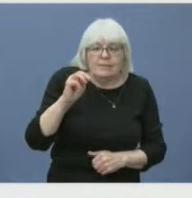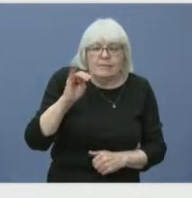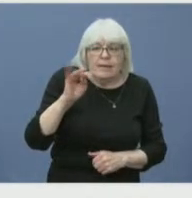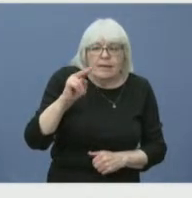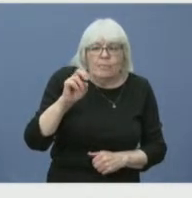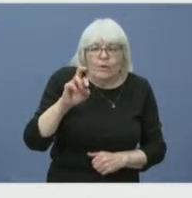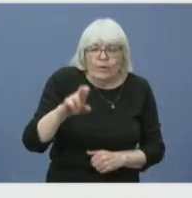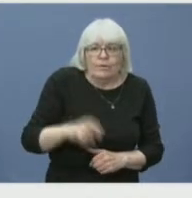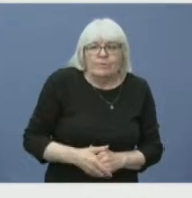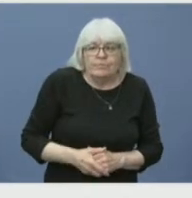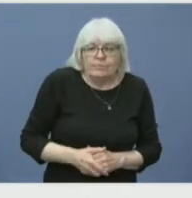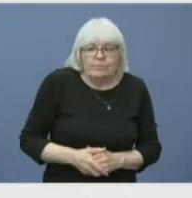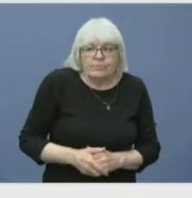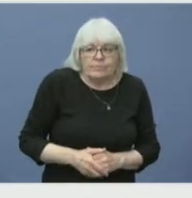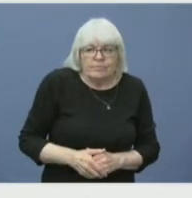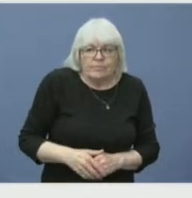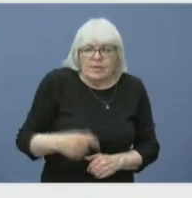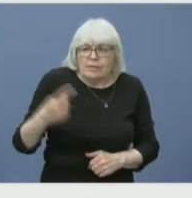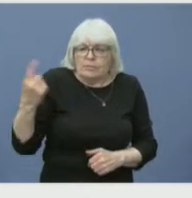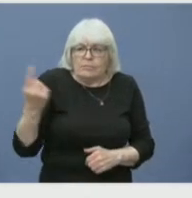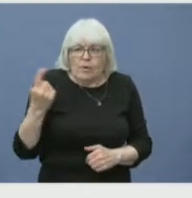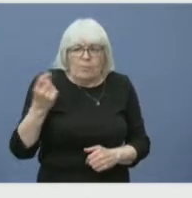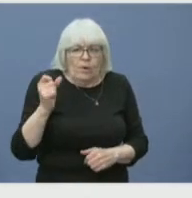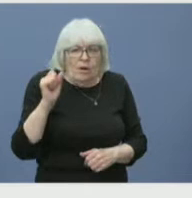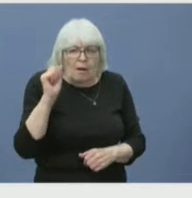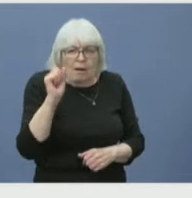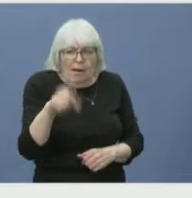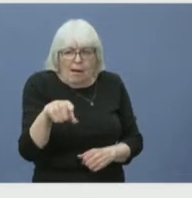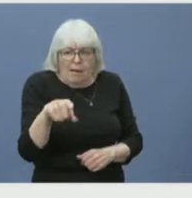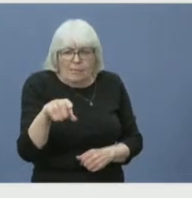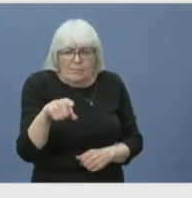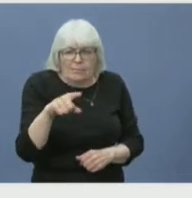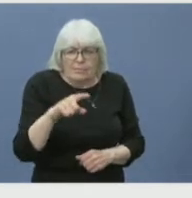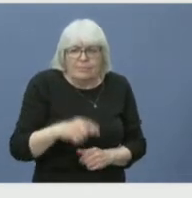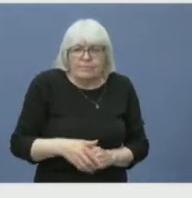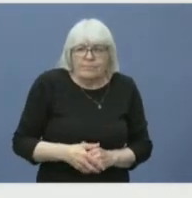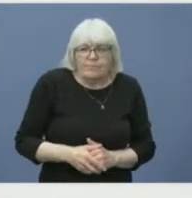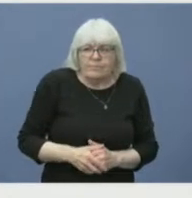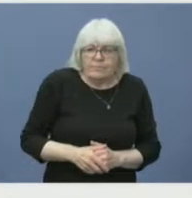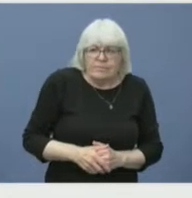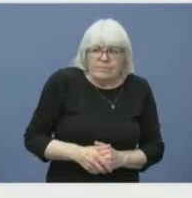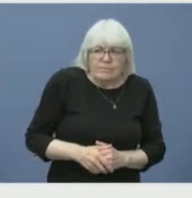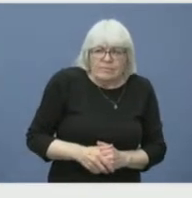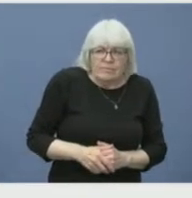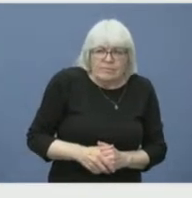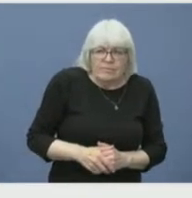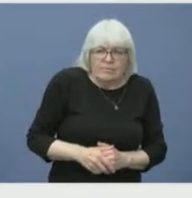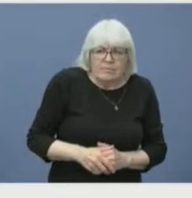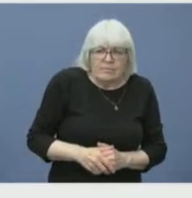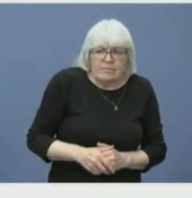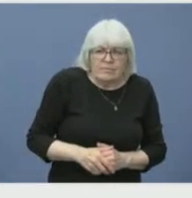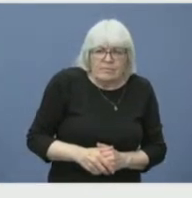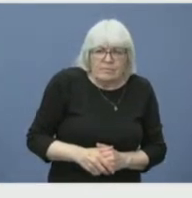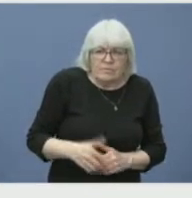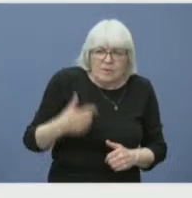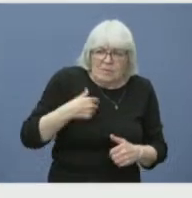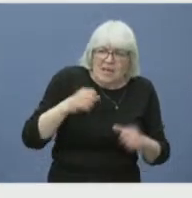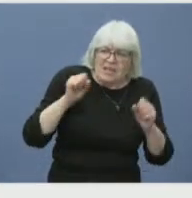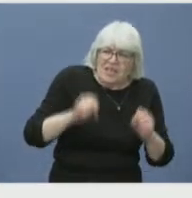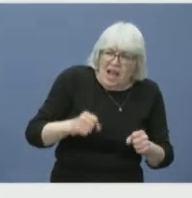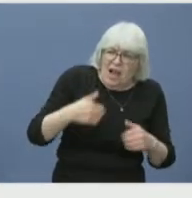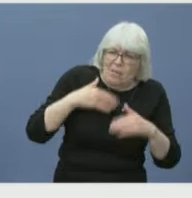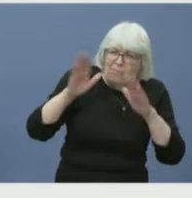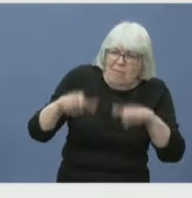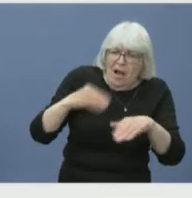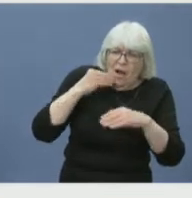question about people being let into the, or not being let back into the fire zone, even though their houses